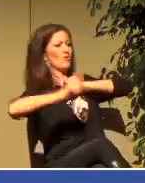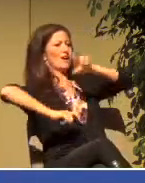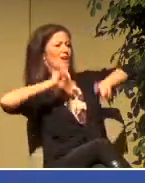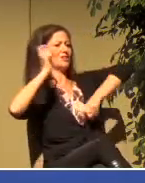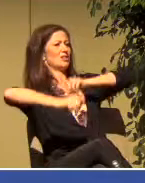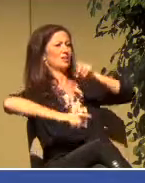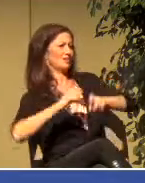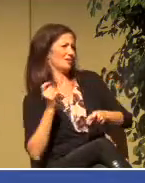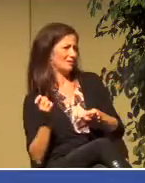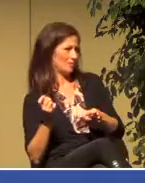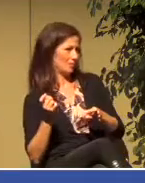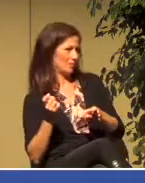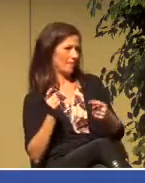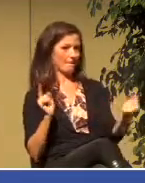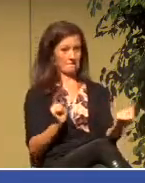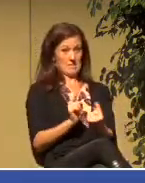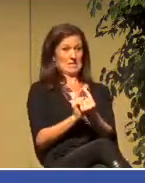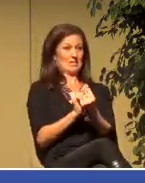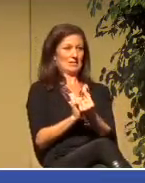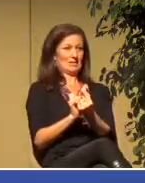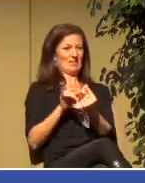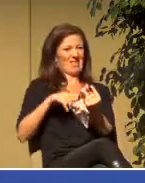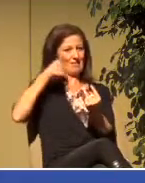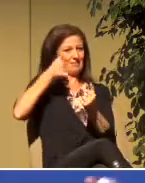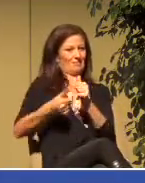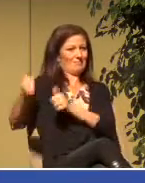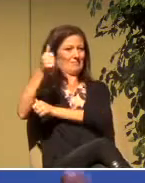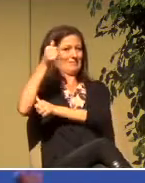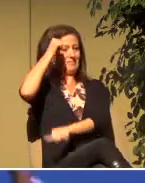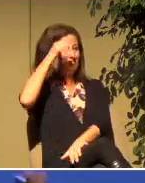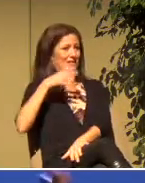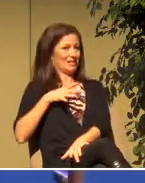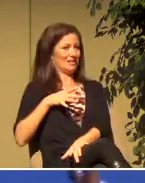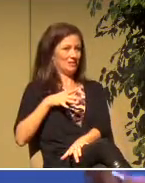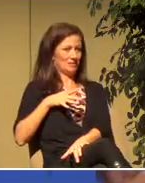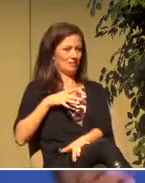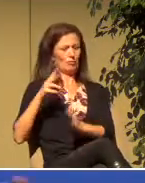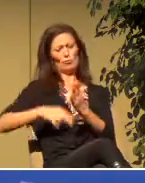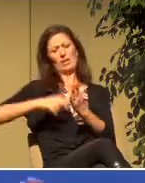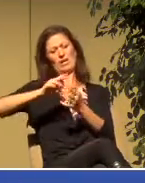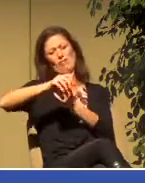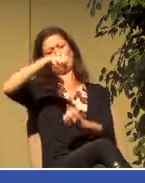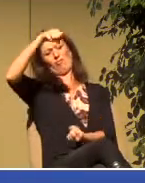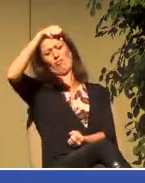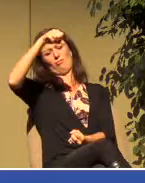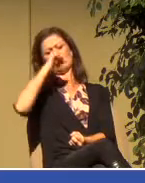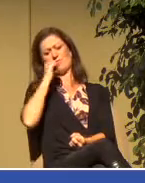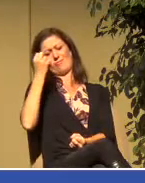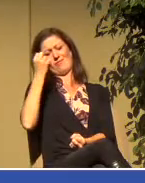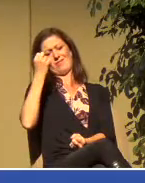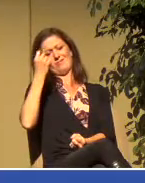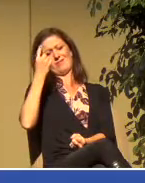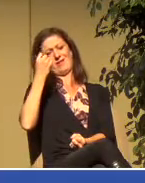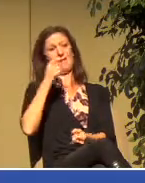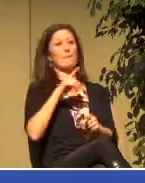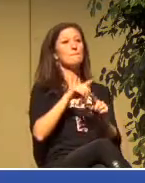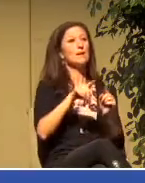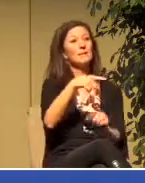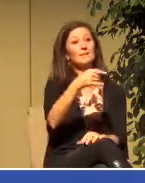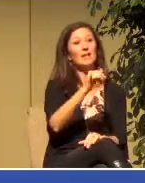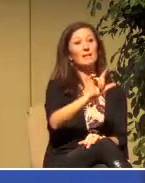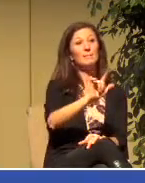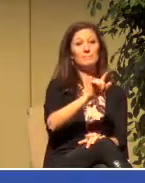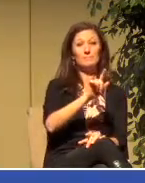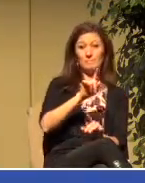course, he leads this Ethiopian official to an understanding of the God of life. And he is